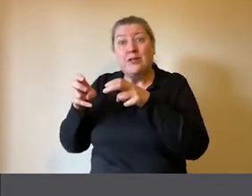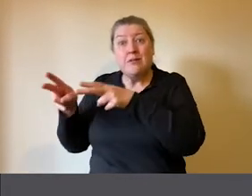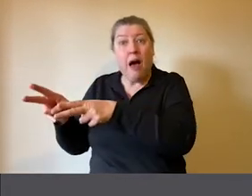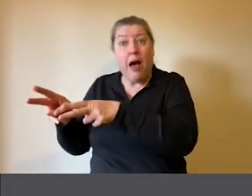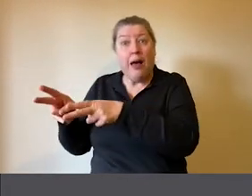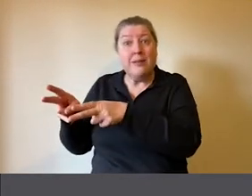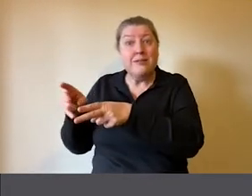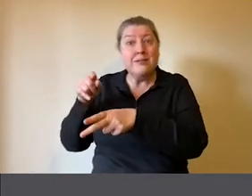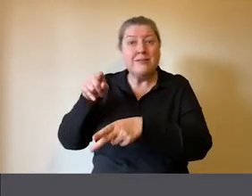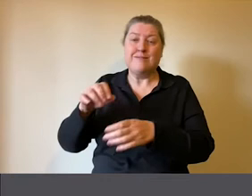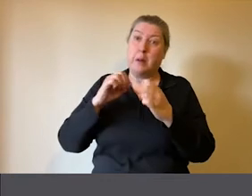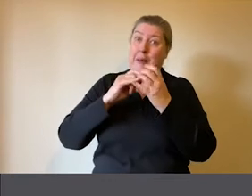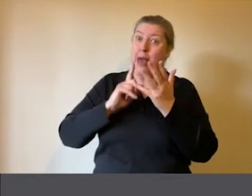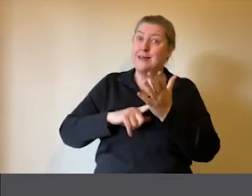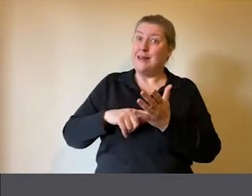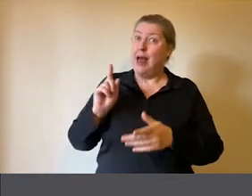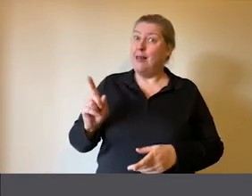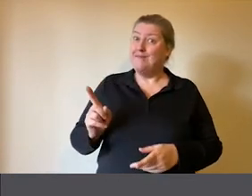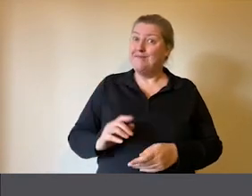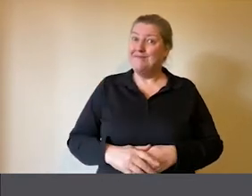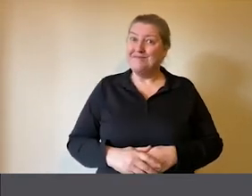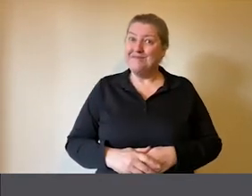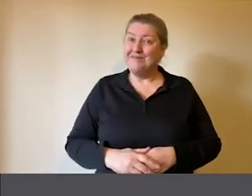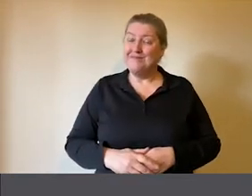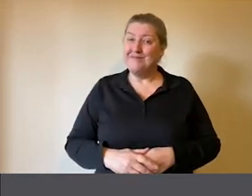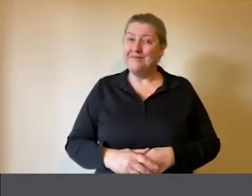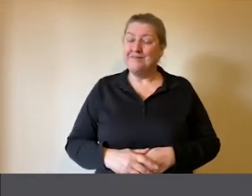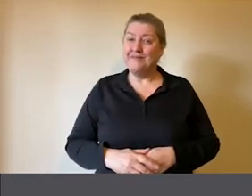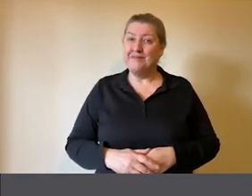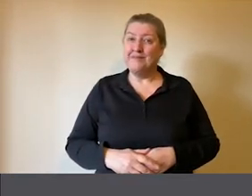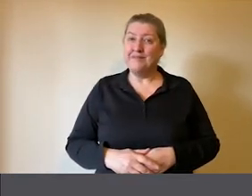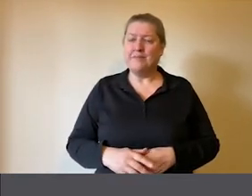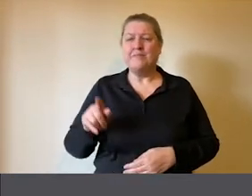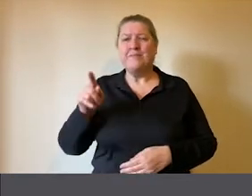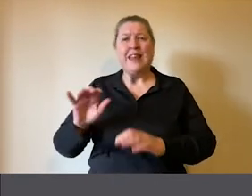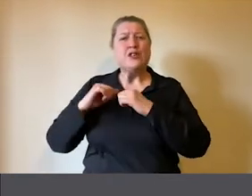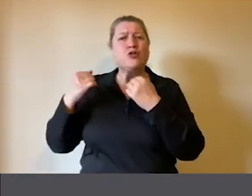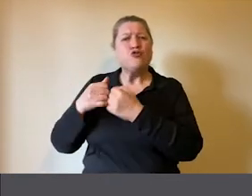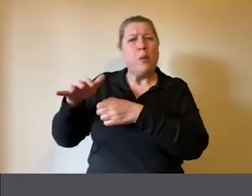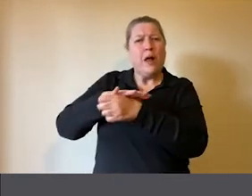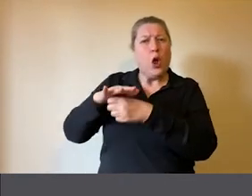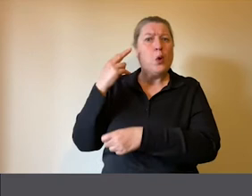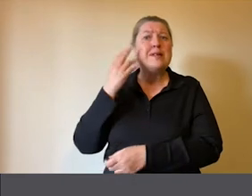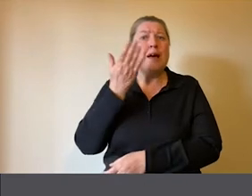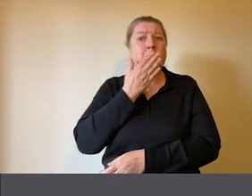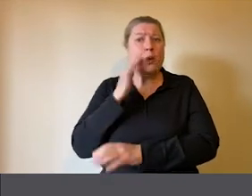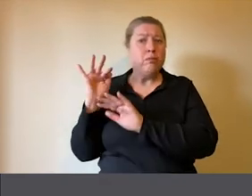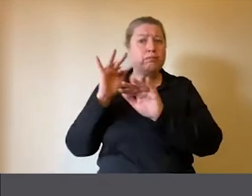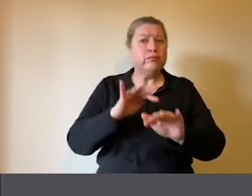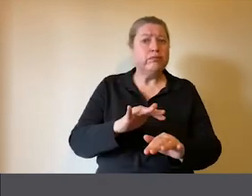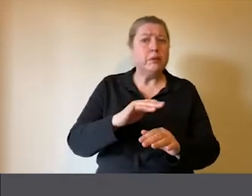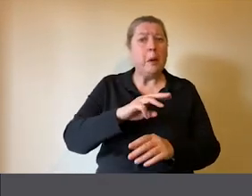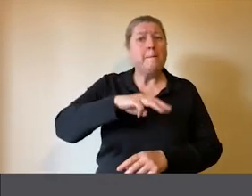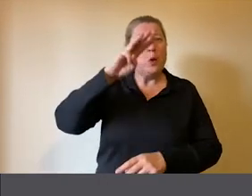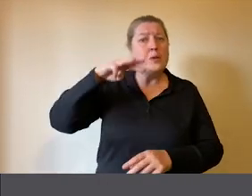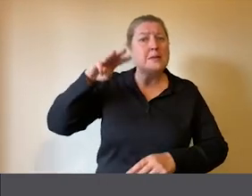BSL being used. When this group from a local deaf school came down to the museum to start